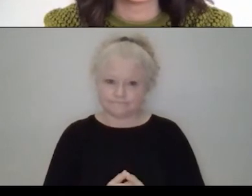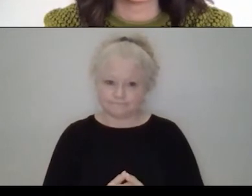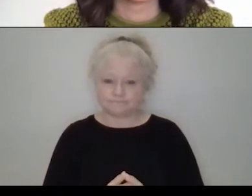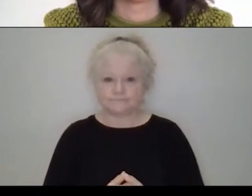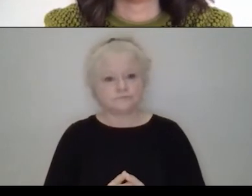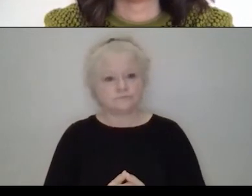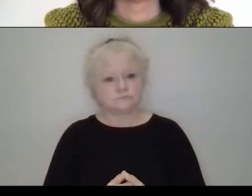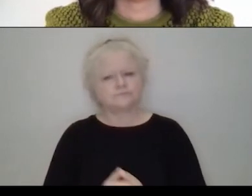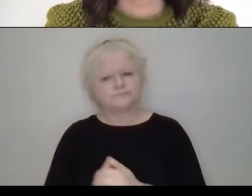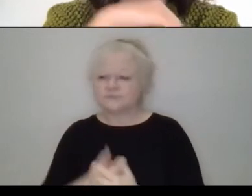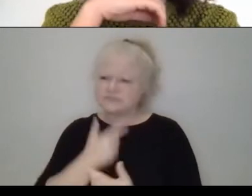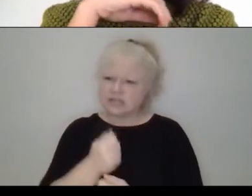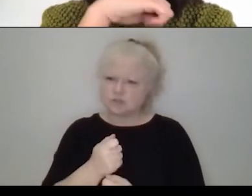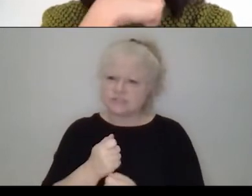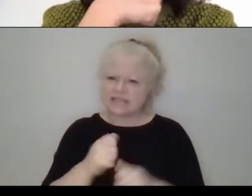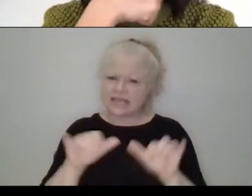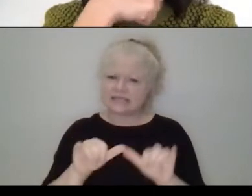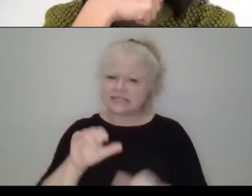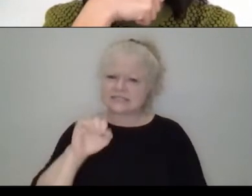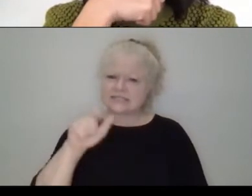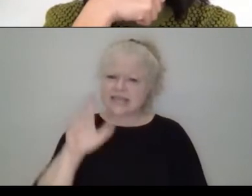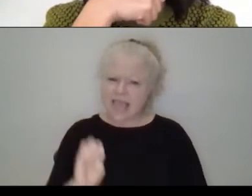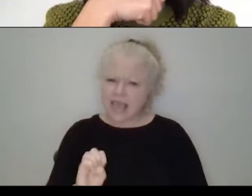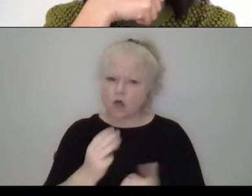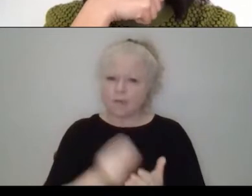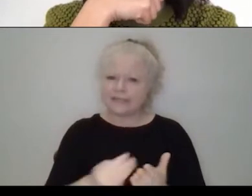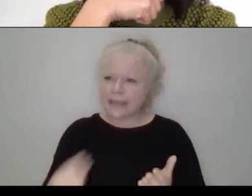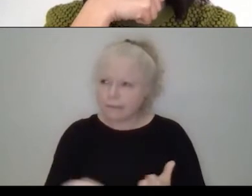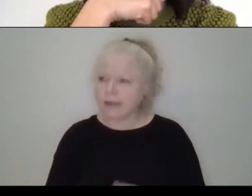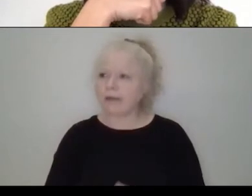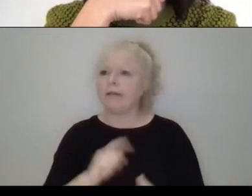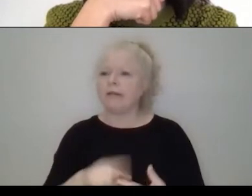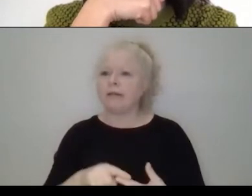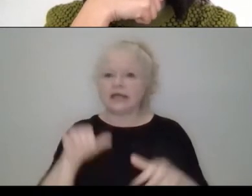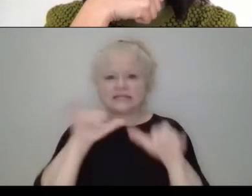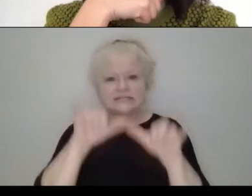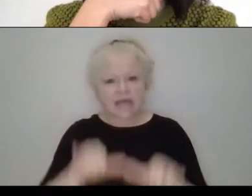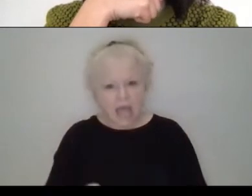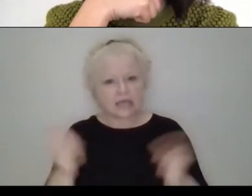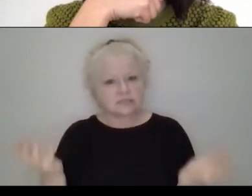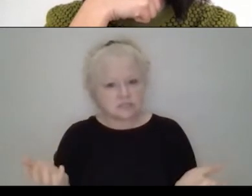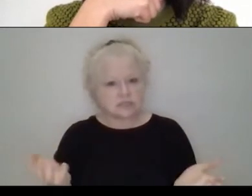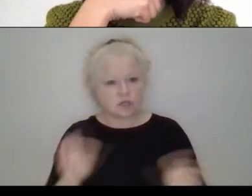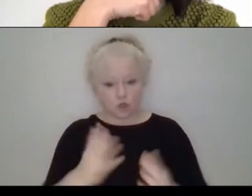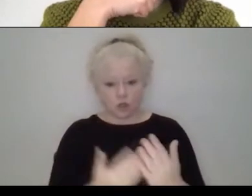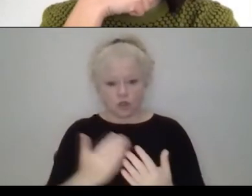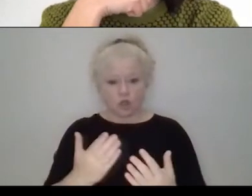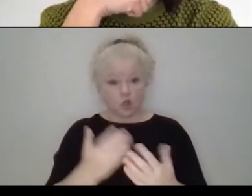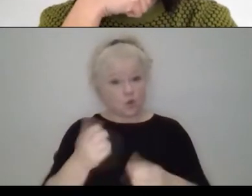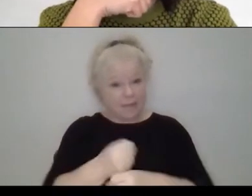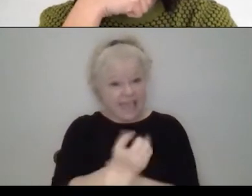interesting, like scale, you know, materials is an issue and then scale is an issue because you're hand making